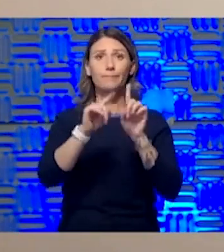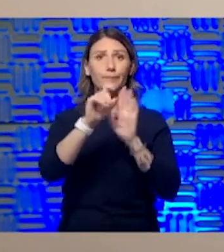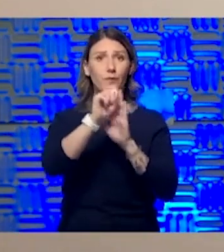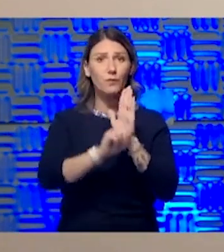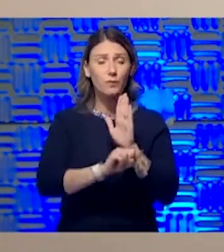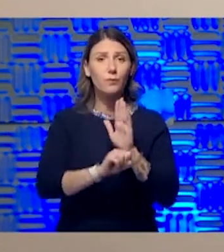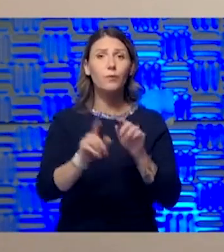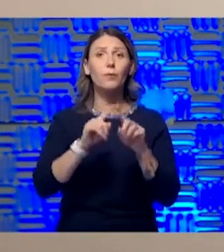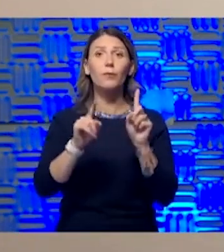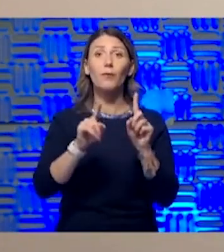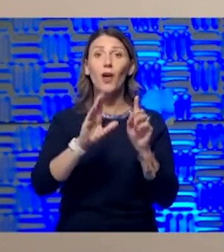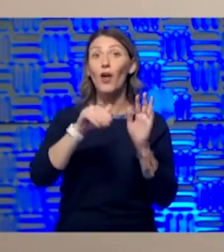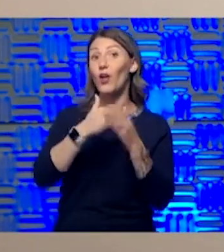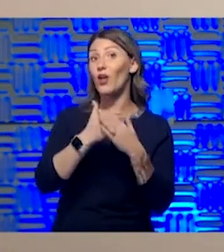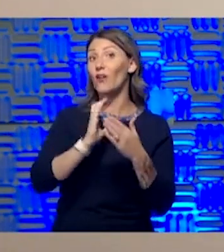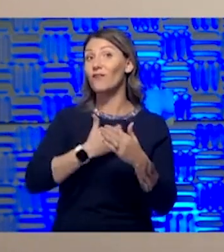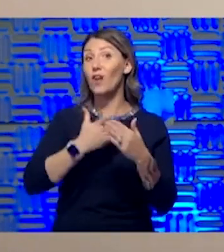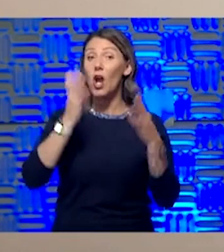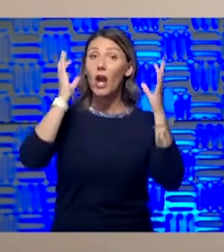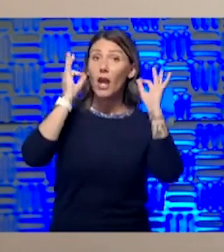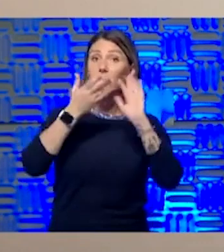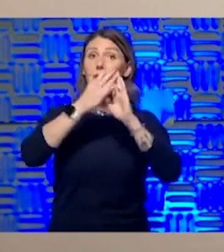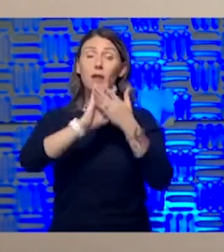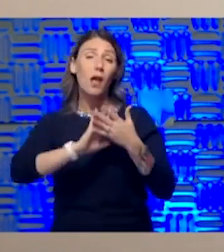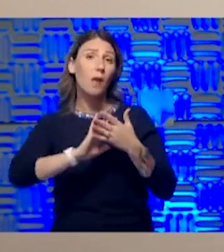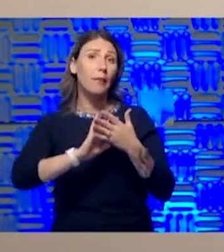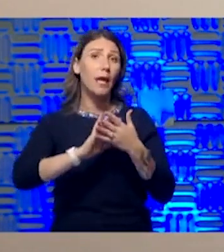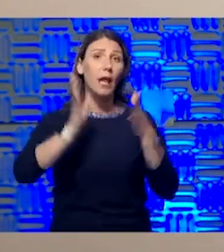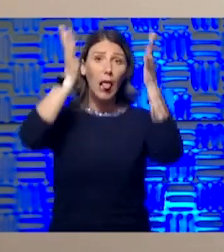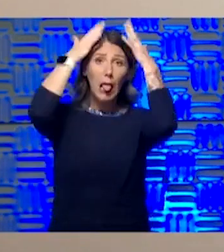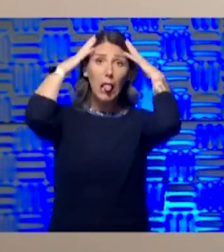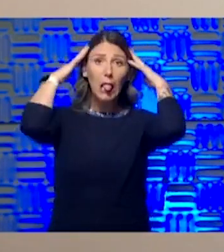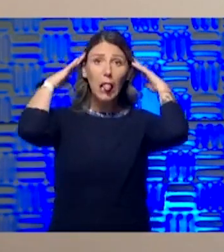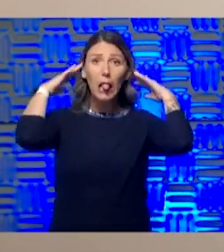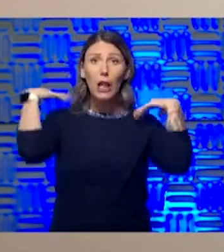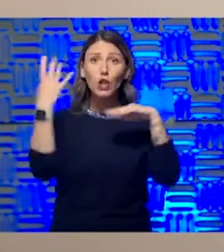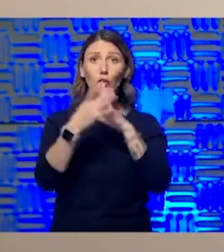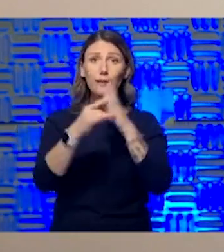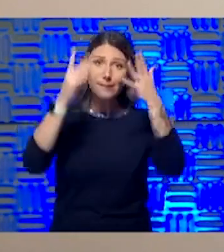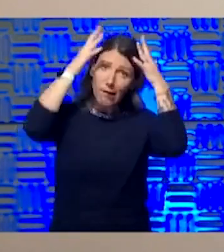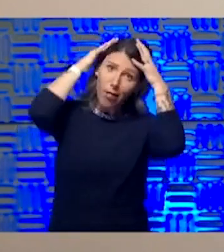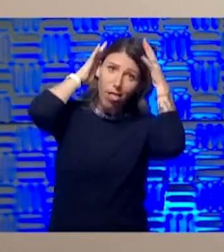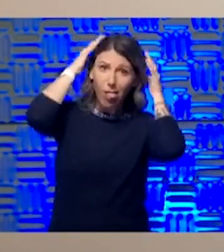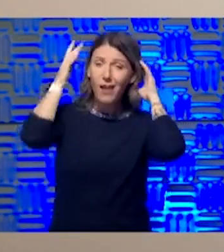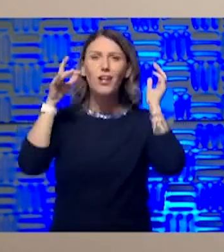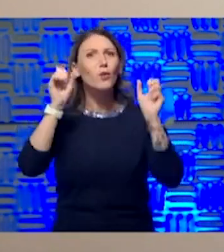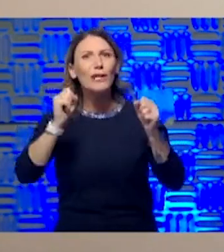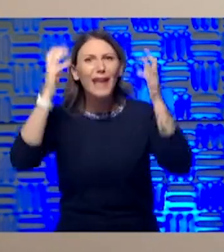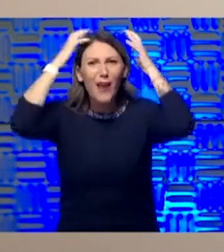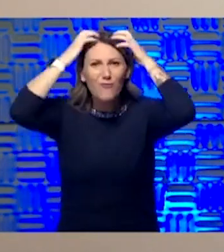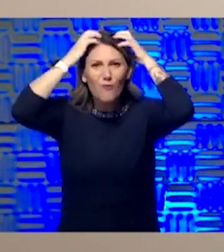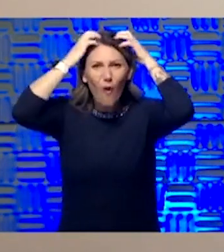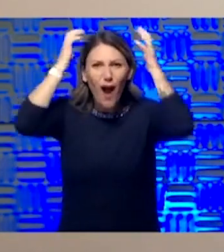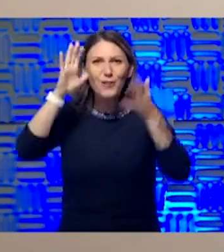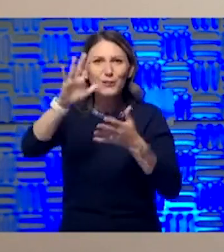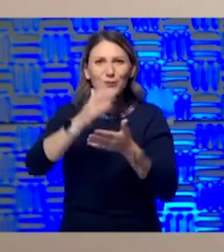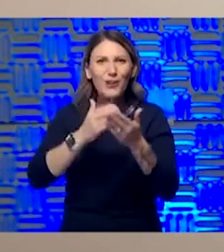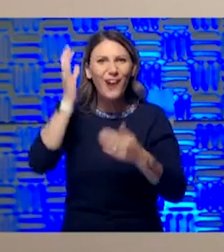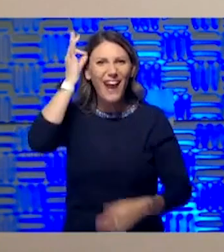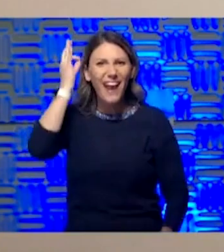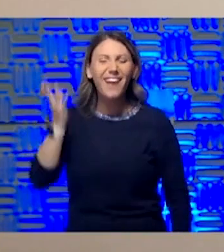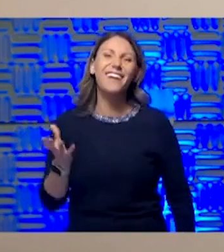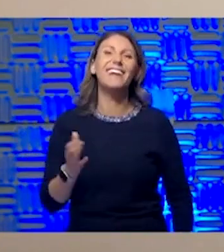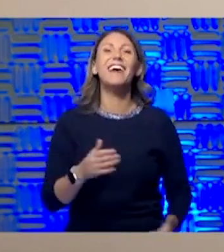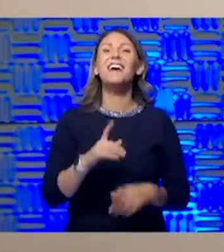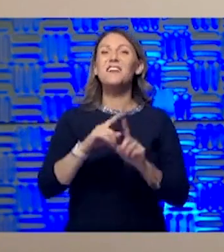But all of our hair is getting long and greasy, and I think the safe thing to do is put these things off as long as we can